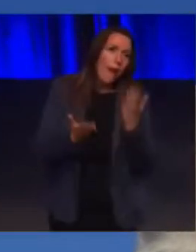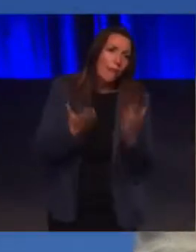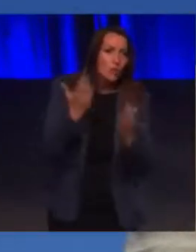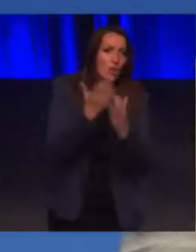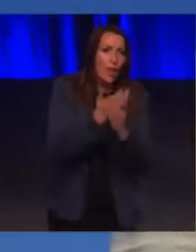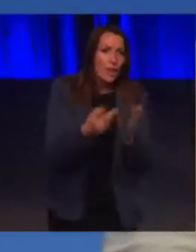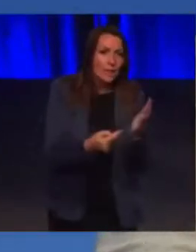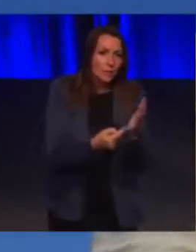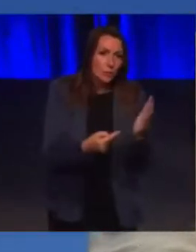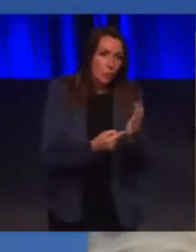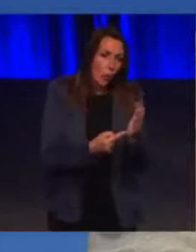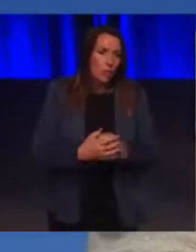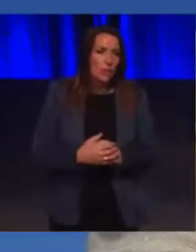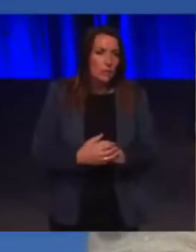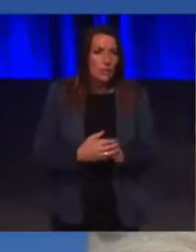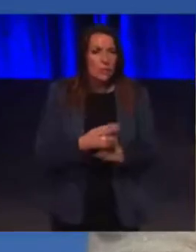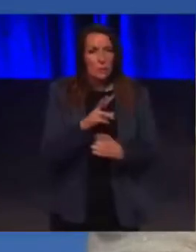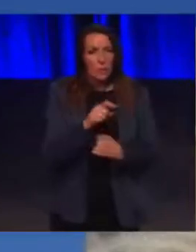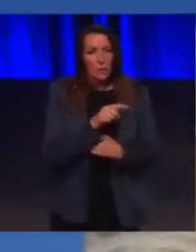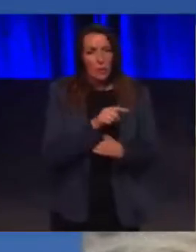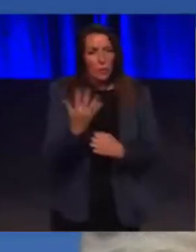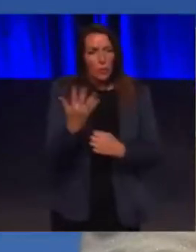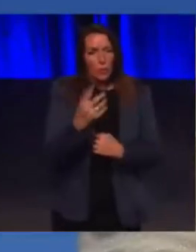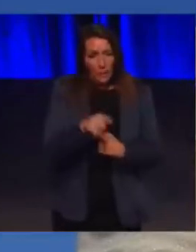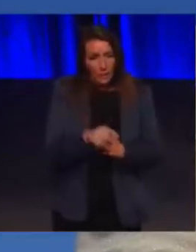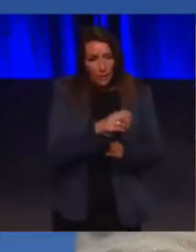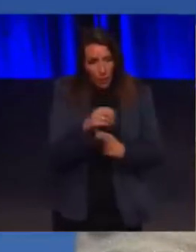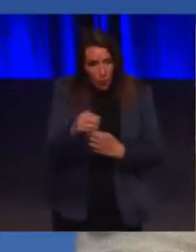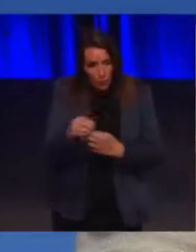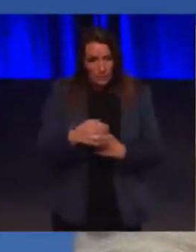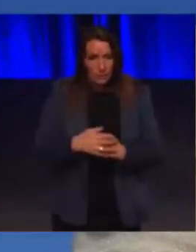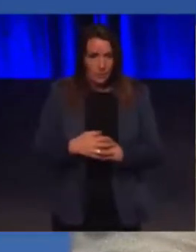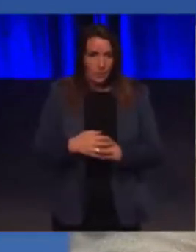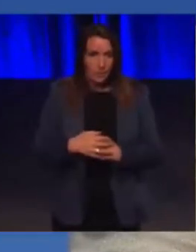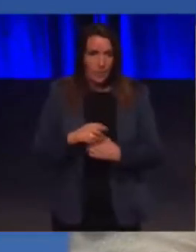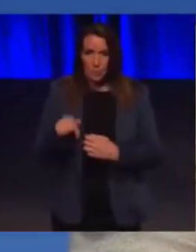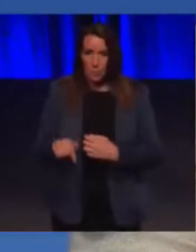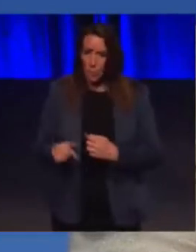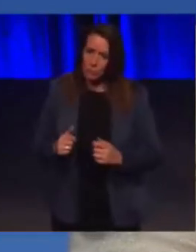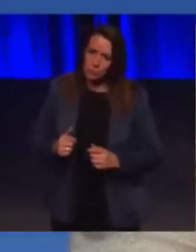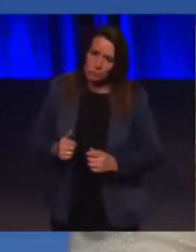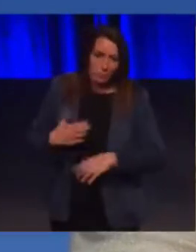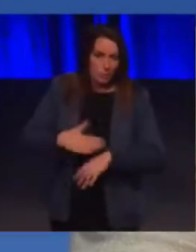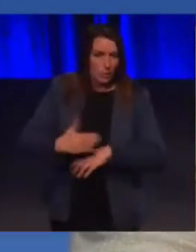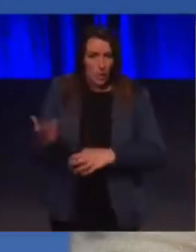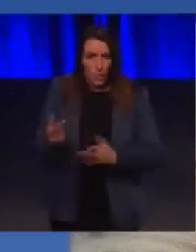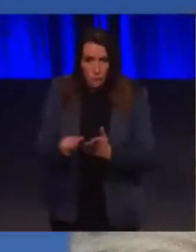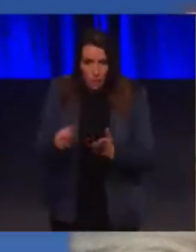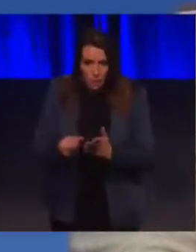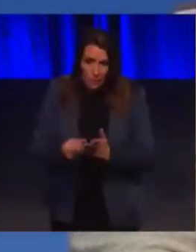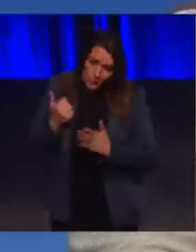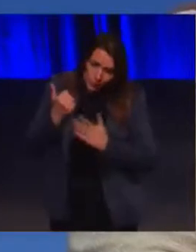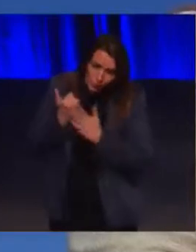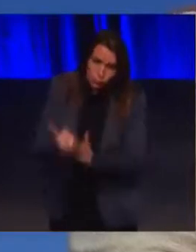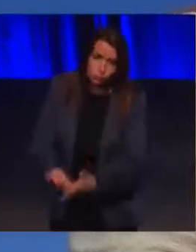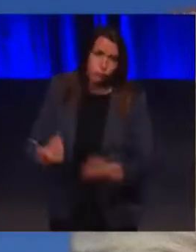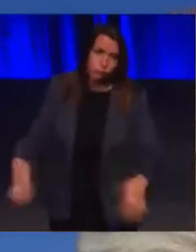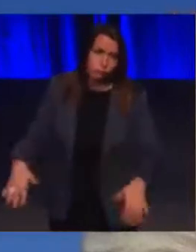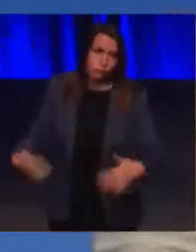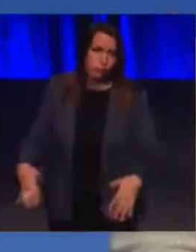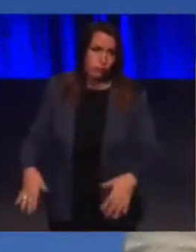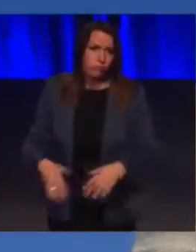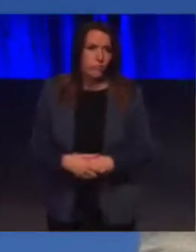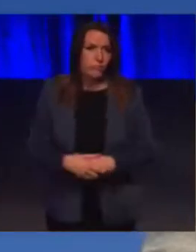cost between £12,000 and £15,000. However, they make a world of difference to the people who need them. And in this